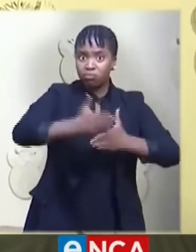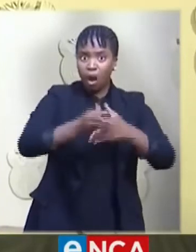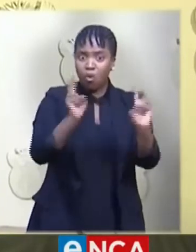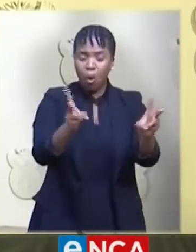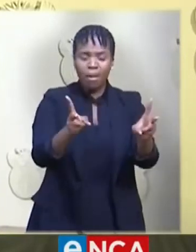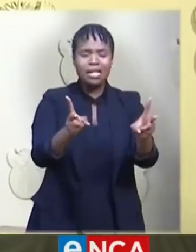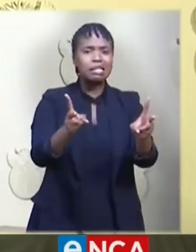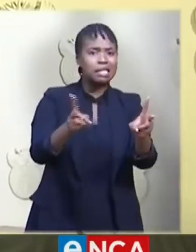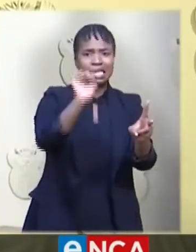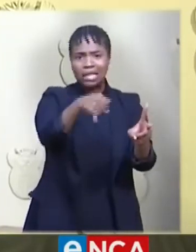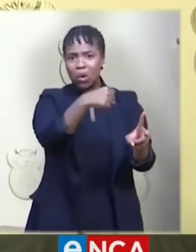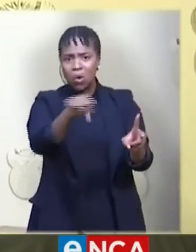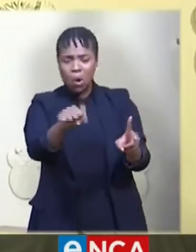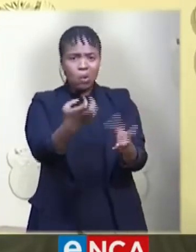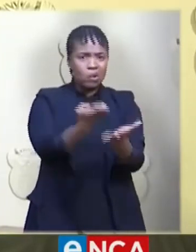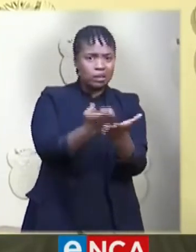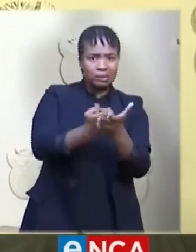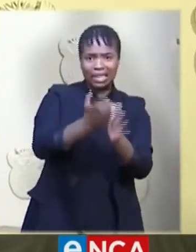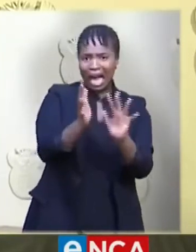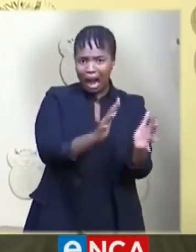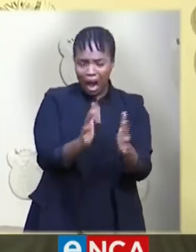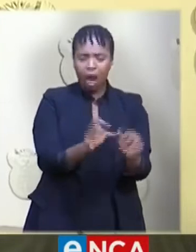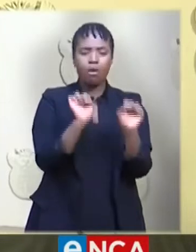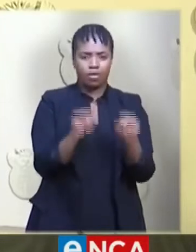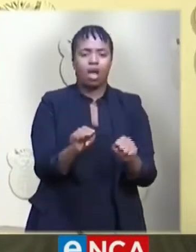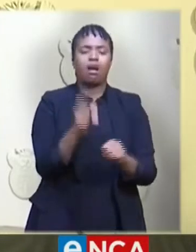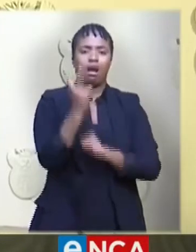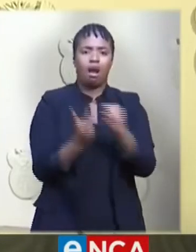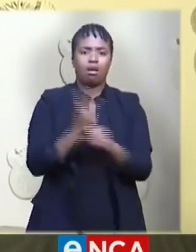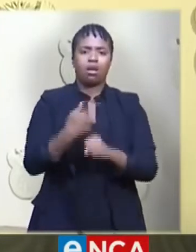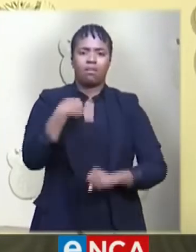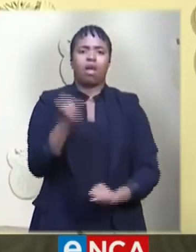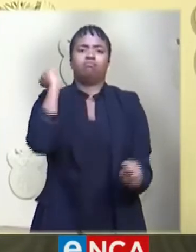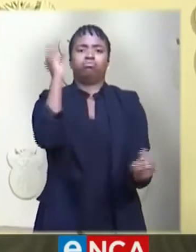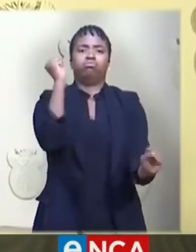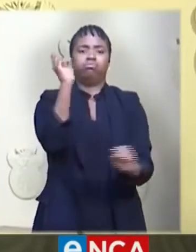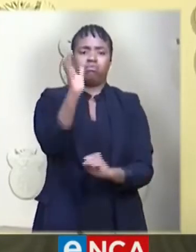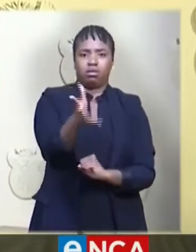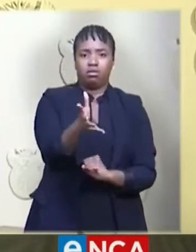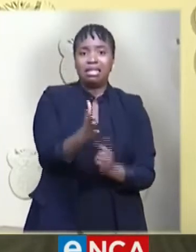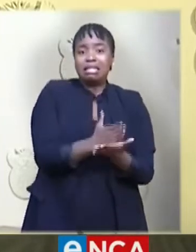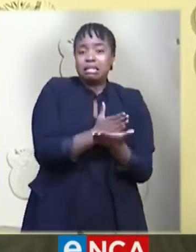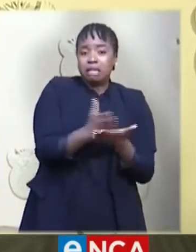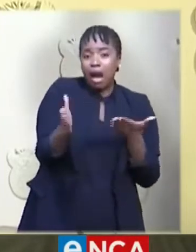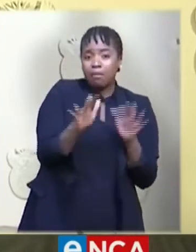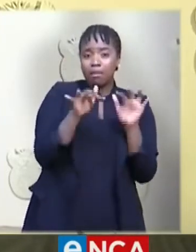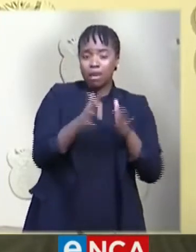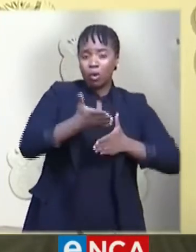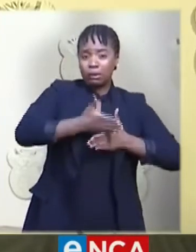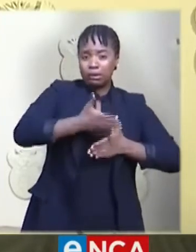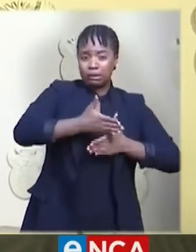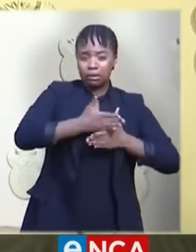recovery of the economy, allowing the return to operation of certain sectors under